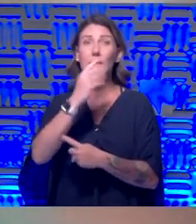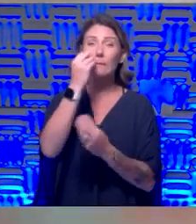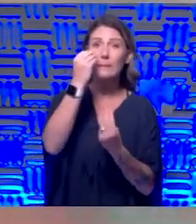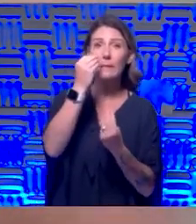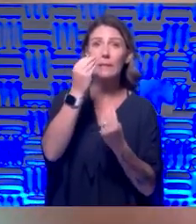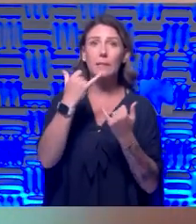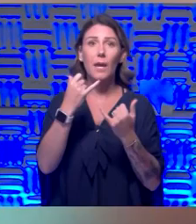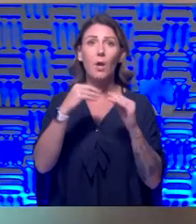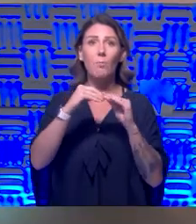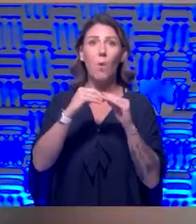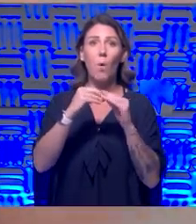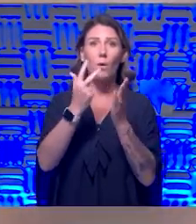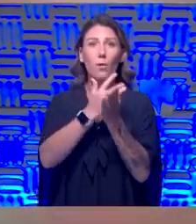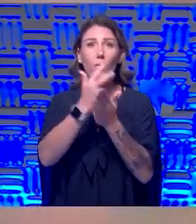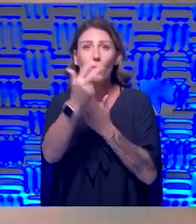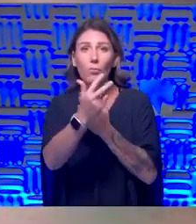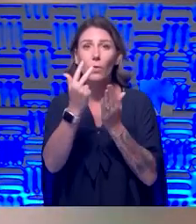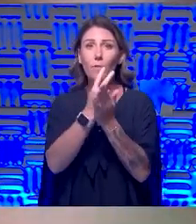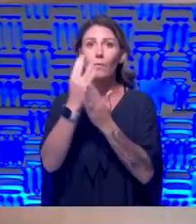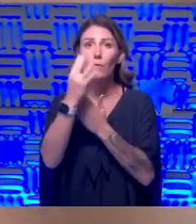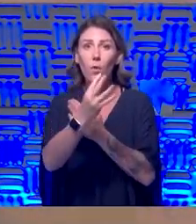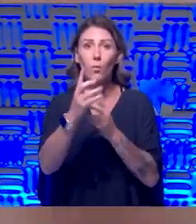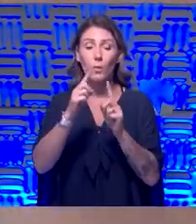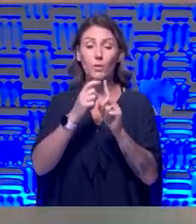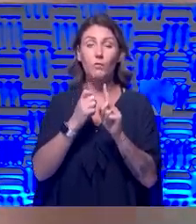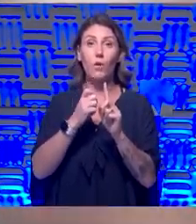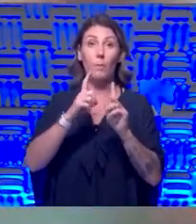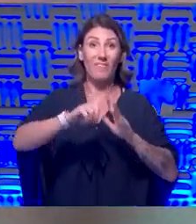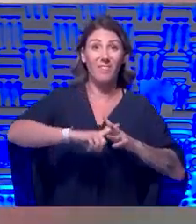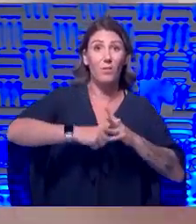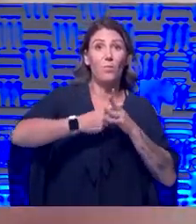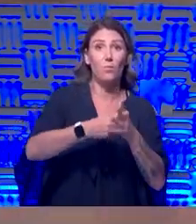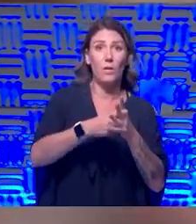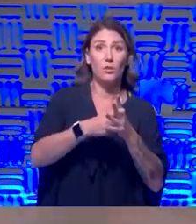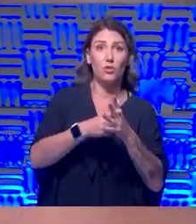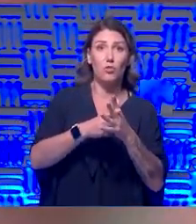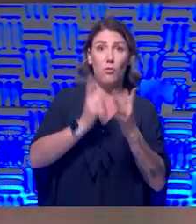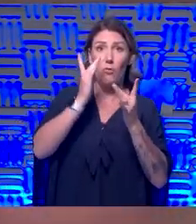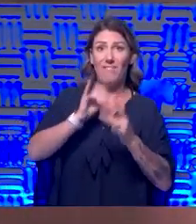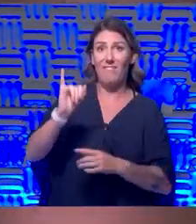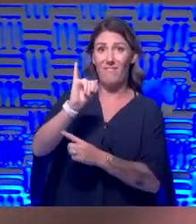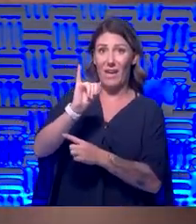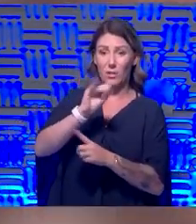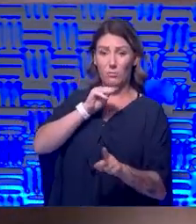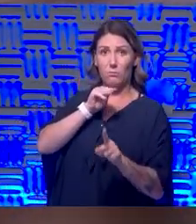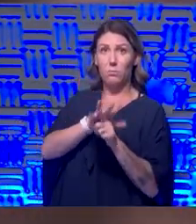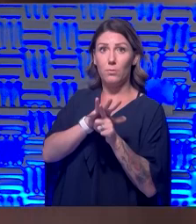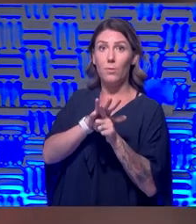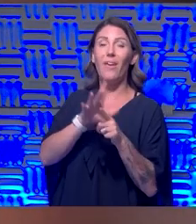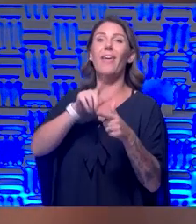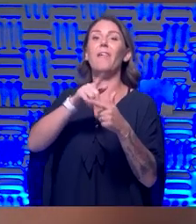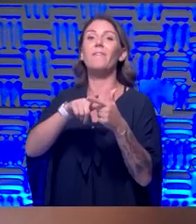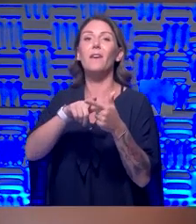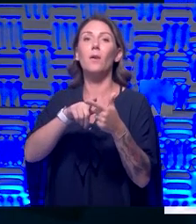weeks out from the original infectious event is when we would start seeing the hospitalizations.